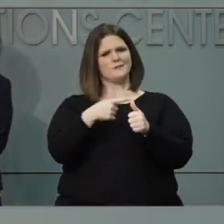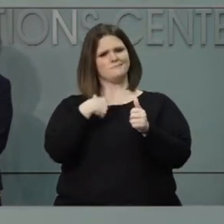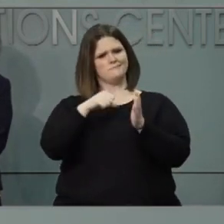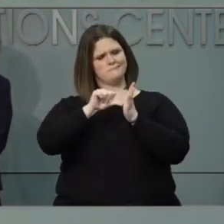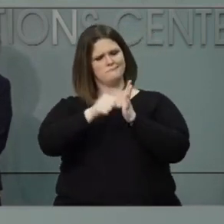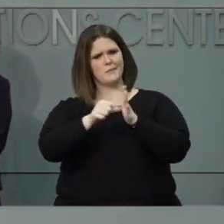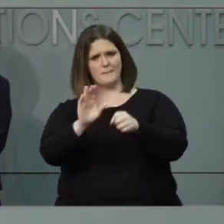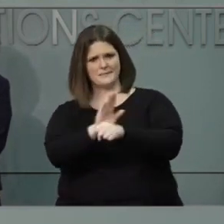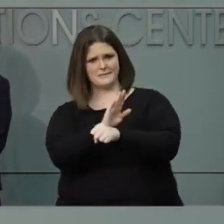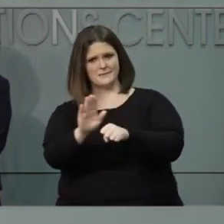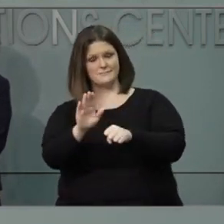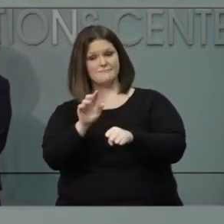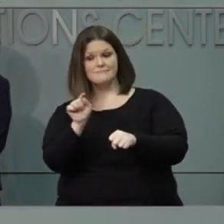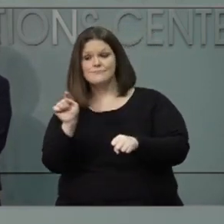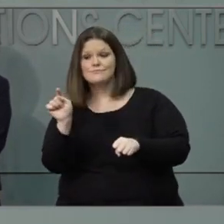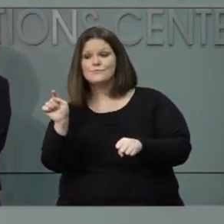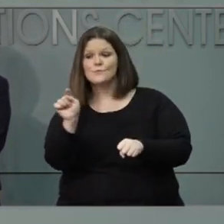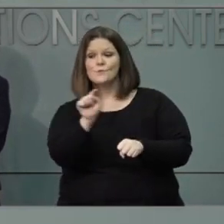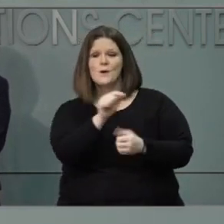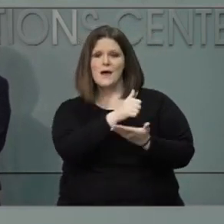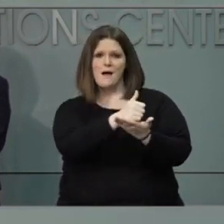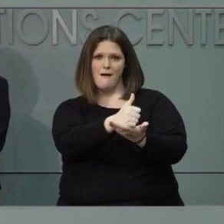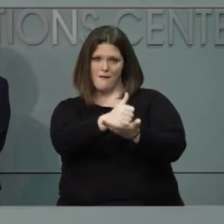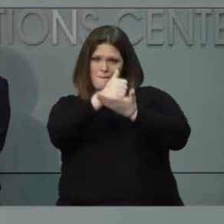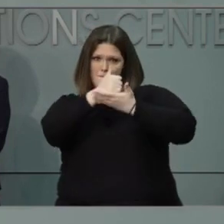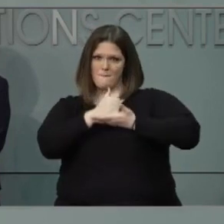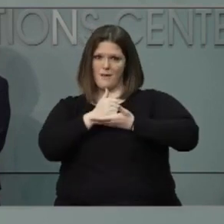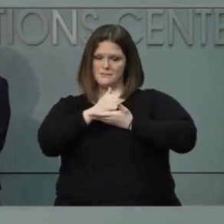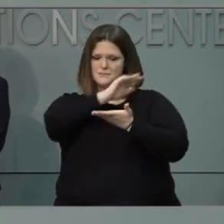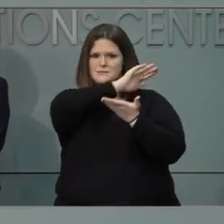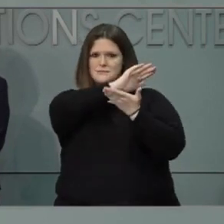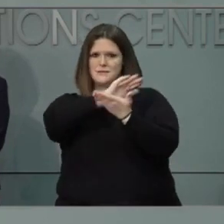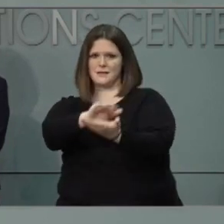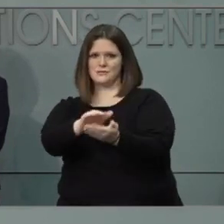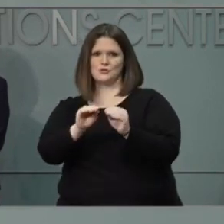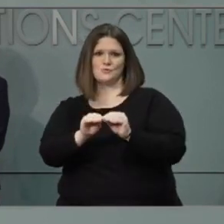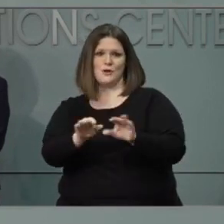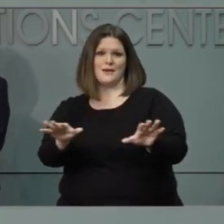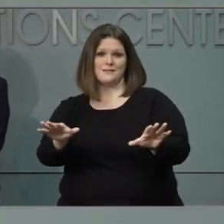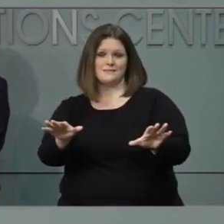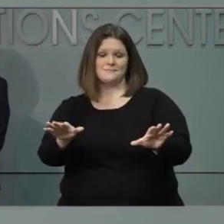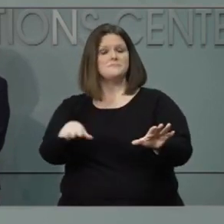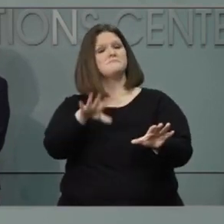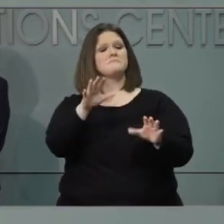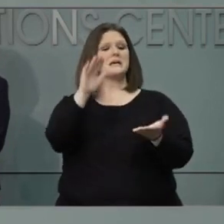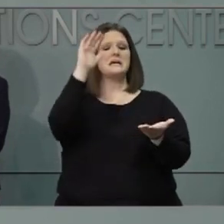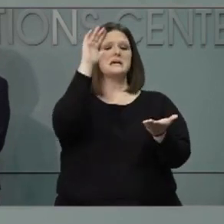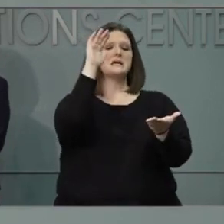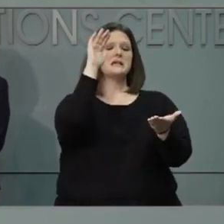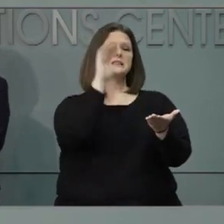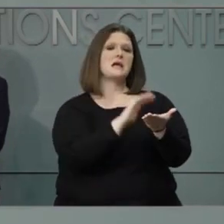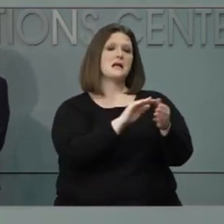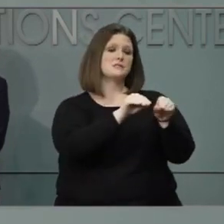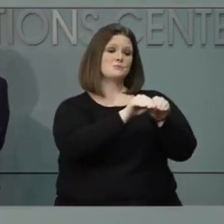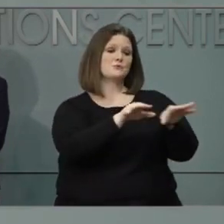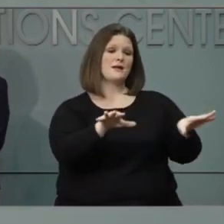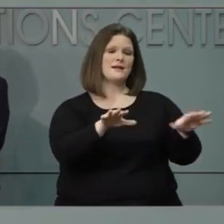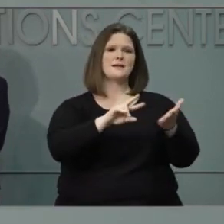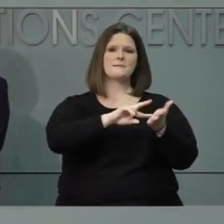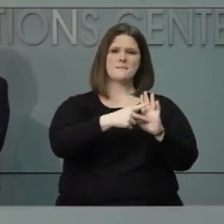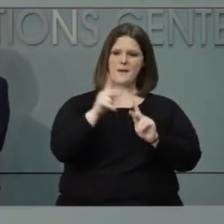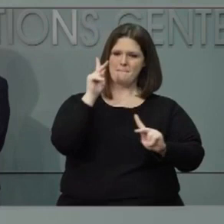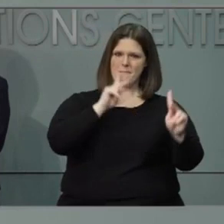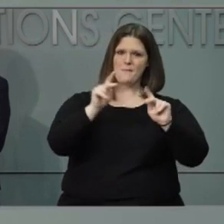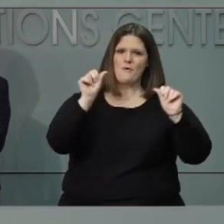more we can do to slow the spread of the virus, the more money will be in the economy and more money will